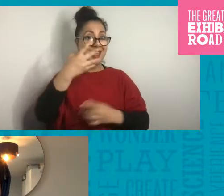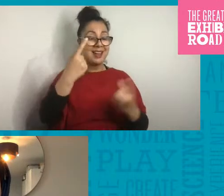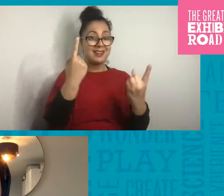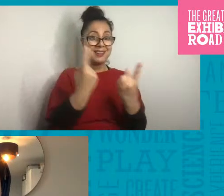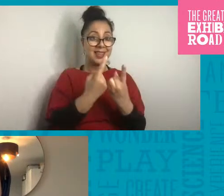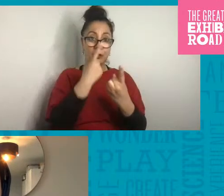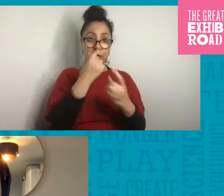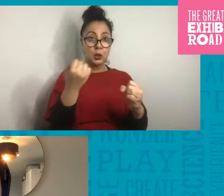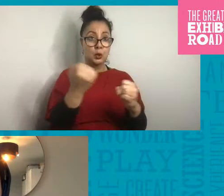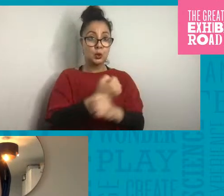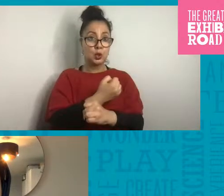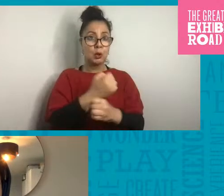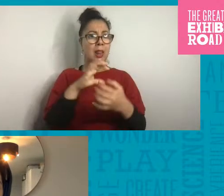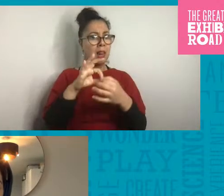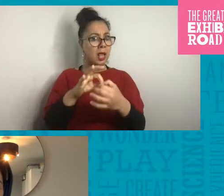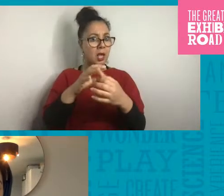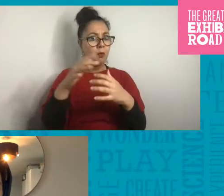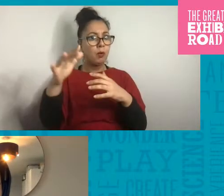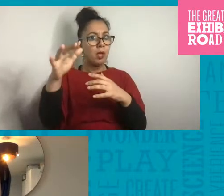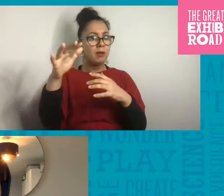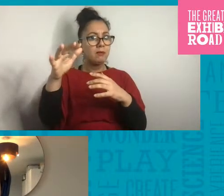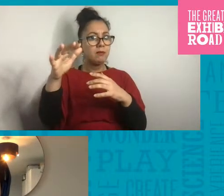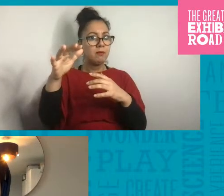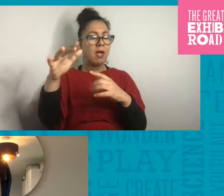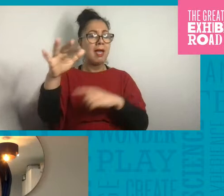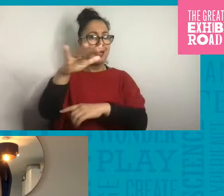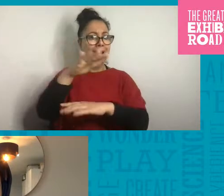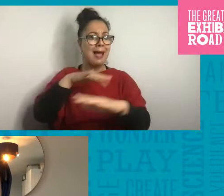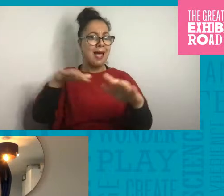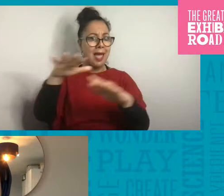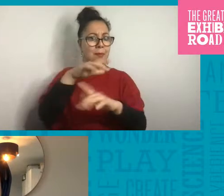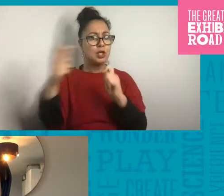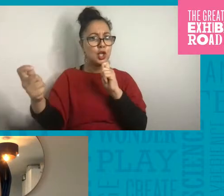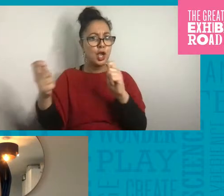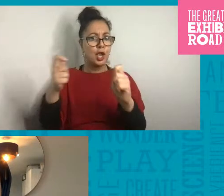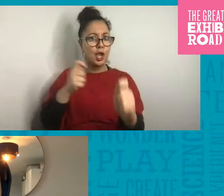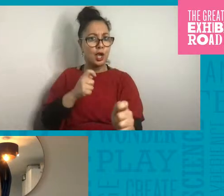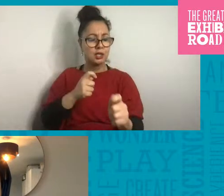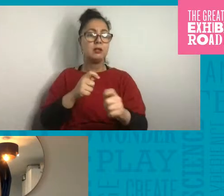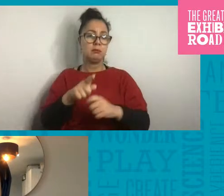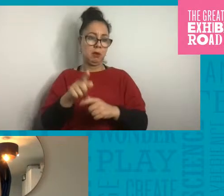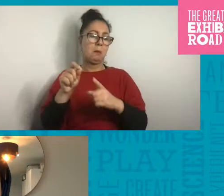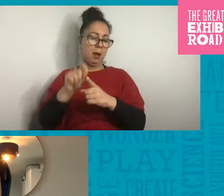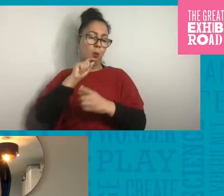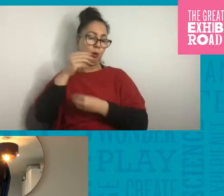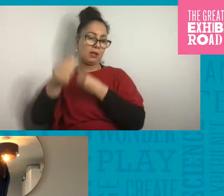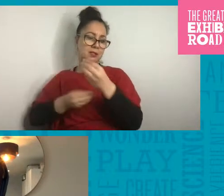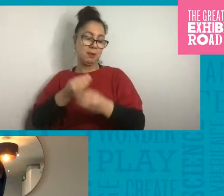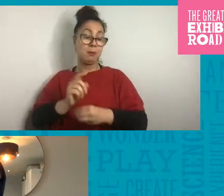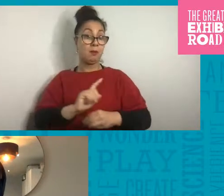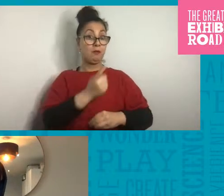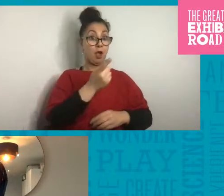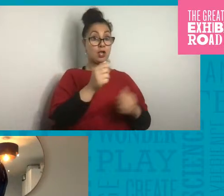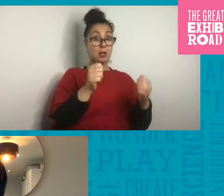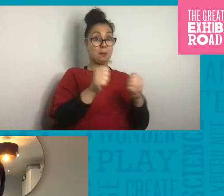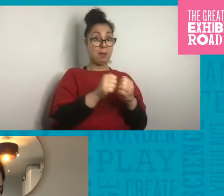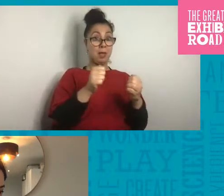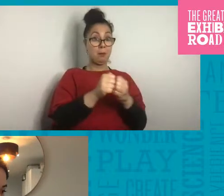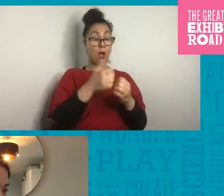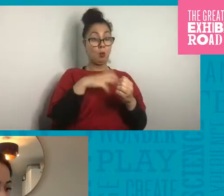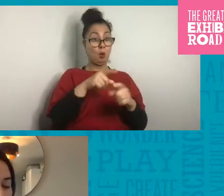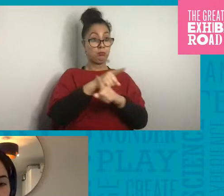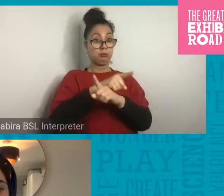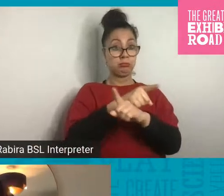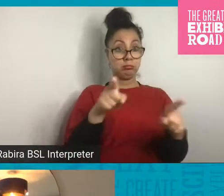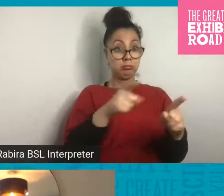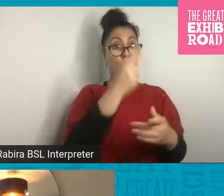which Paloma will tell us more about in a moment. But first, on your piece of paper, I'd like you to draw